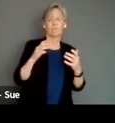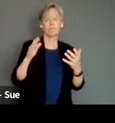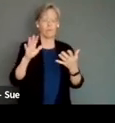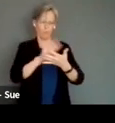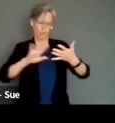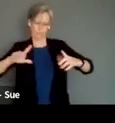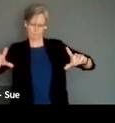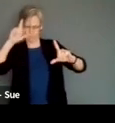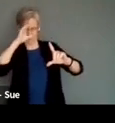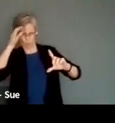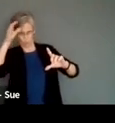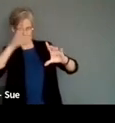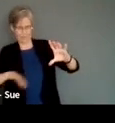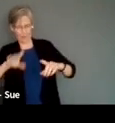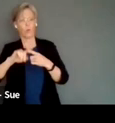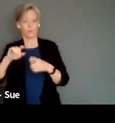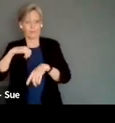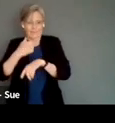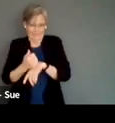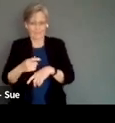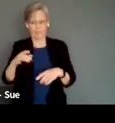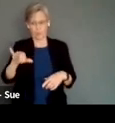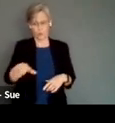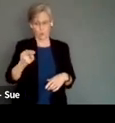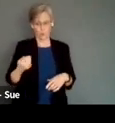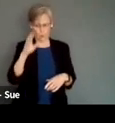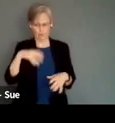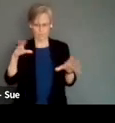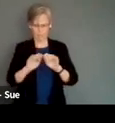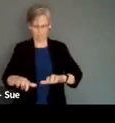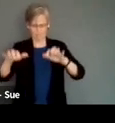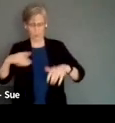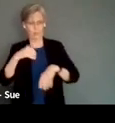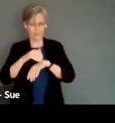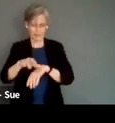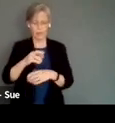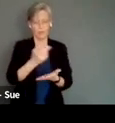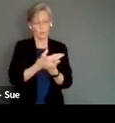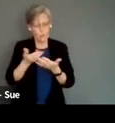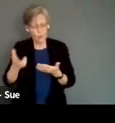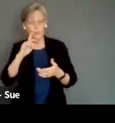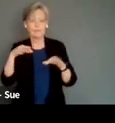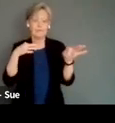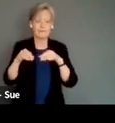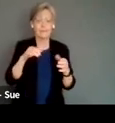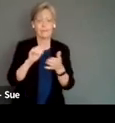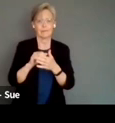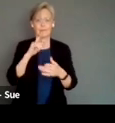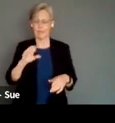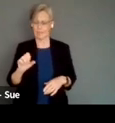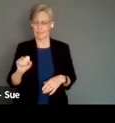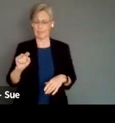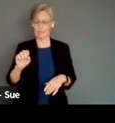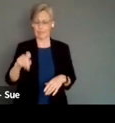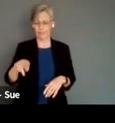symposium, that's going to talk about all of this, it's in June. And when we send the resources and archive, this will provide links to it, it's called step right up, a